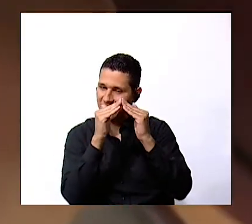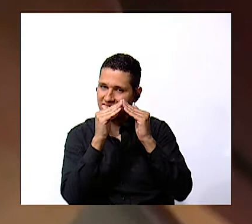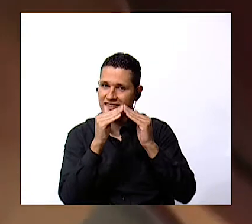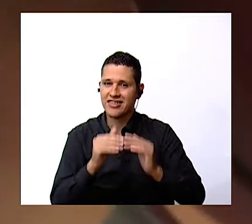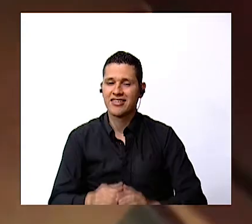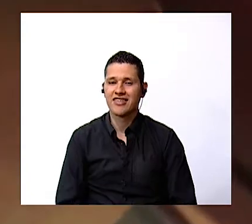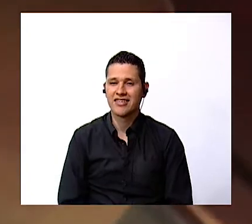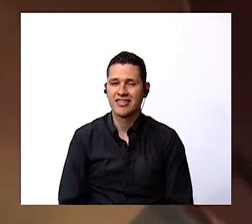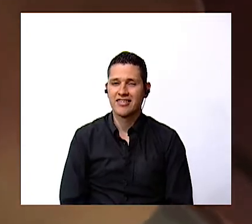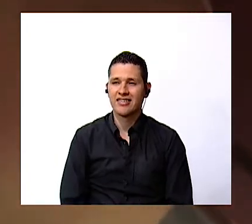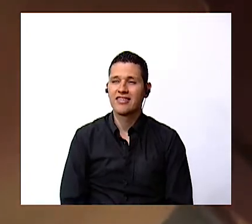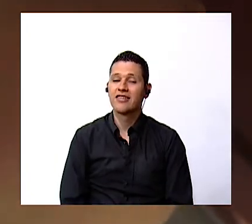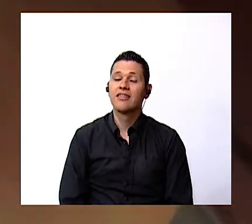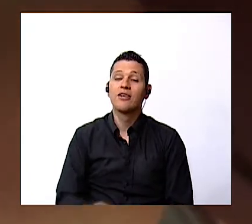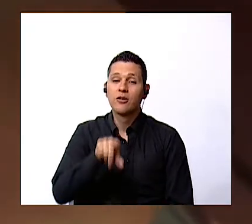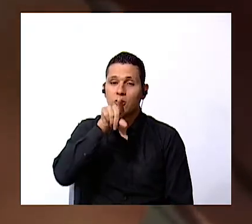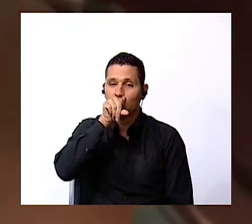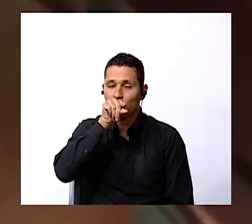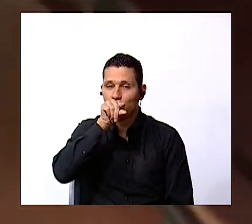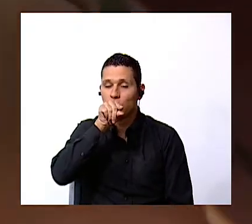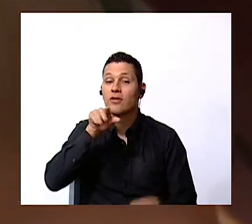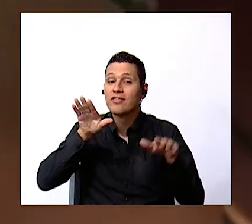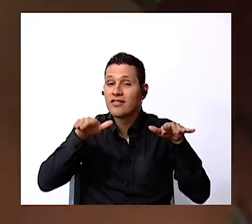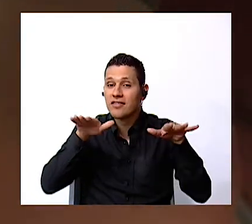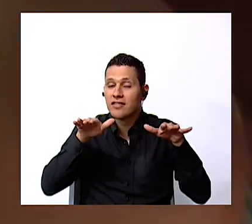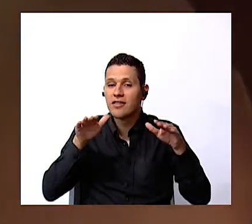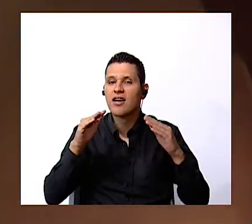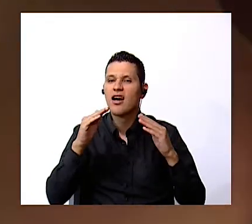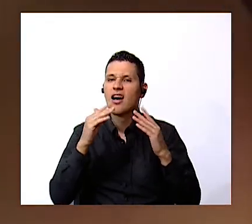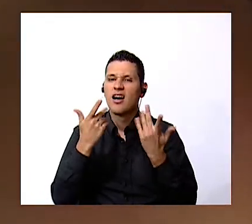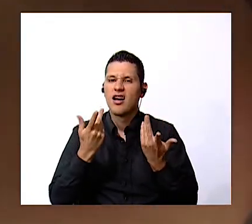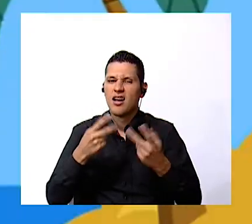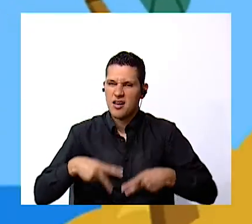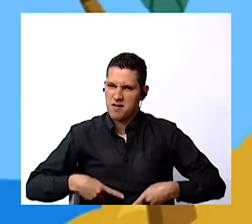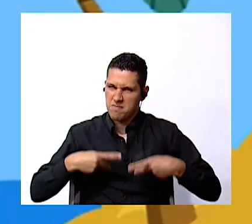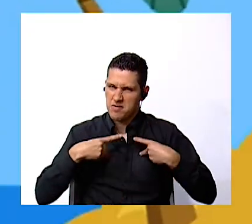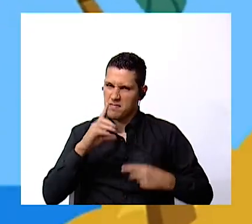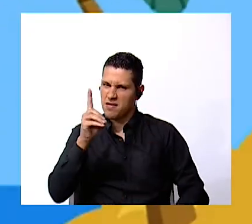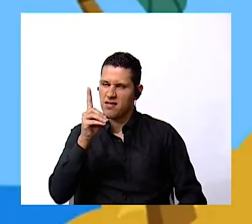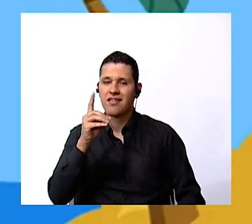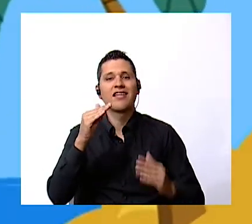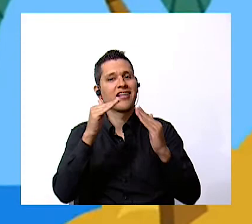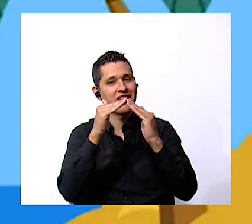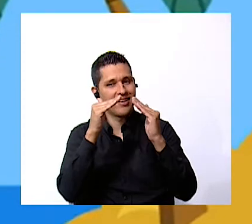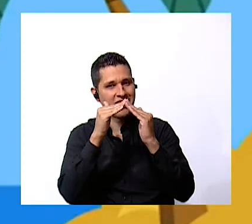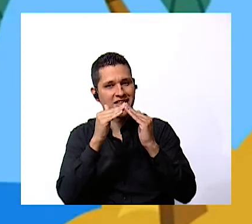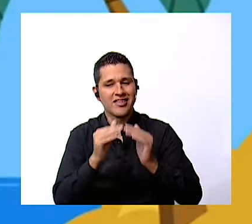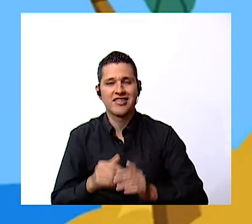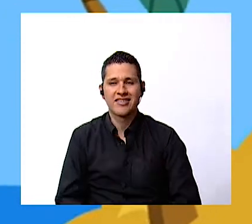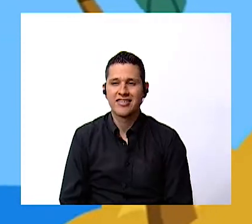birds live in a house birds live sea